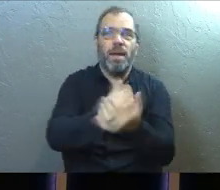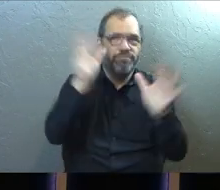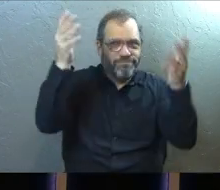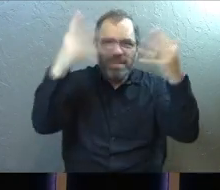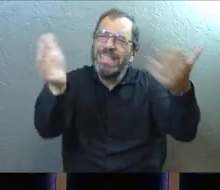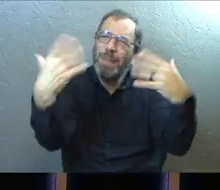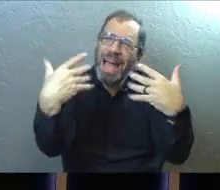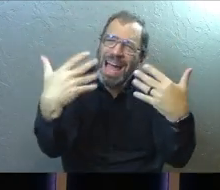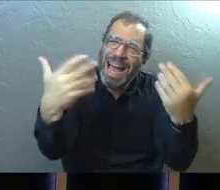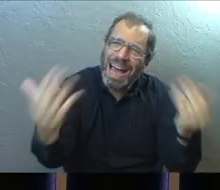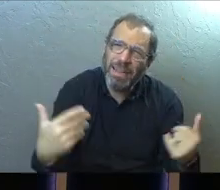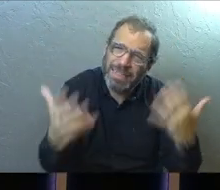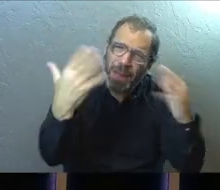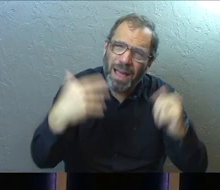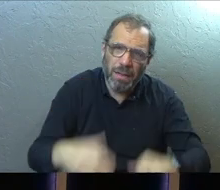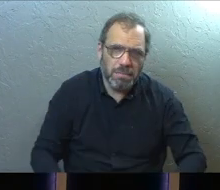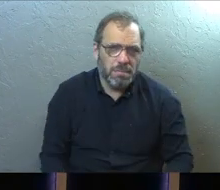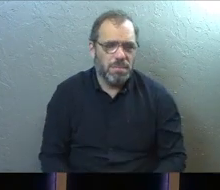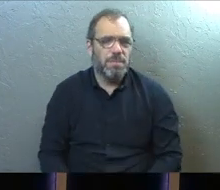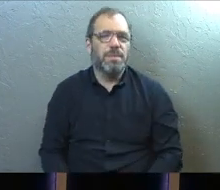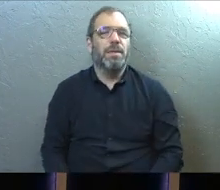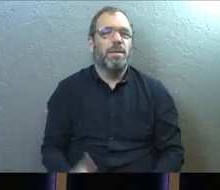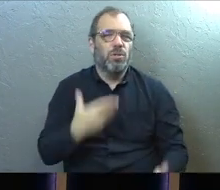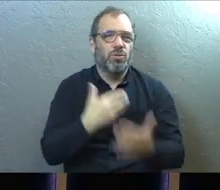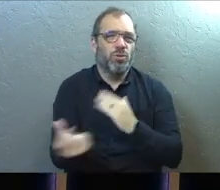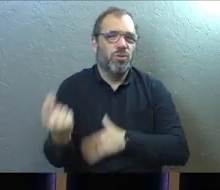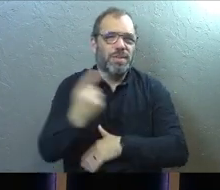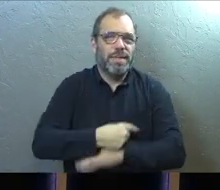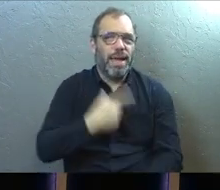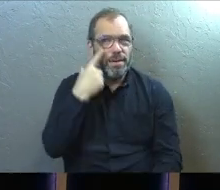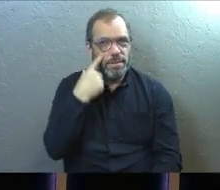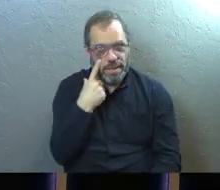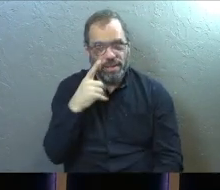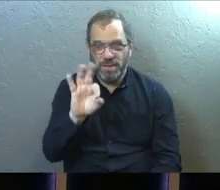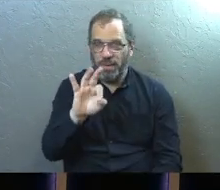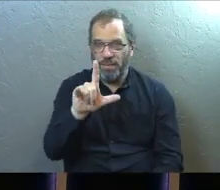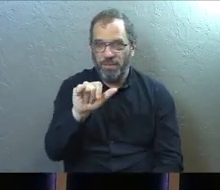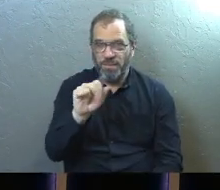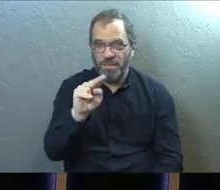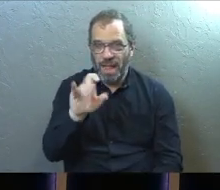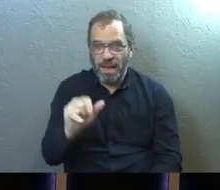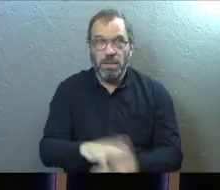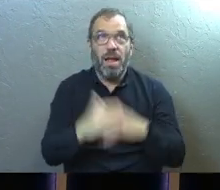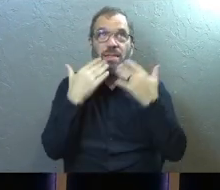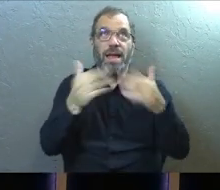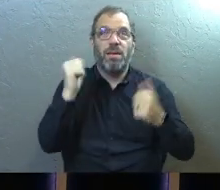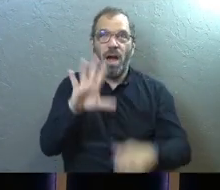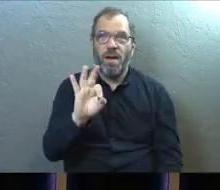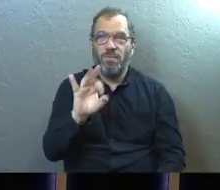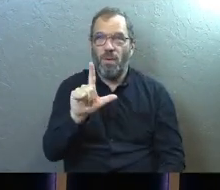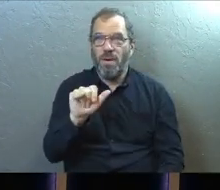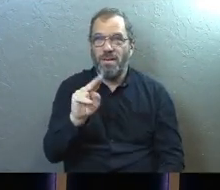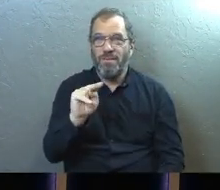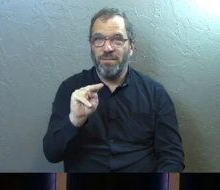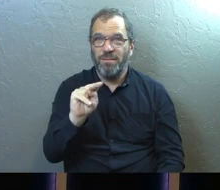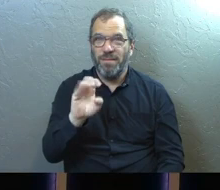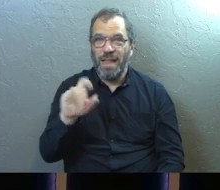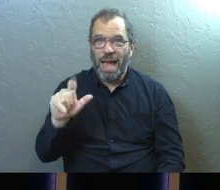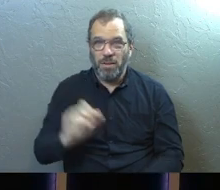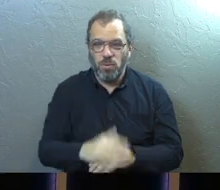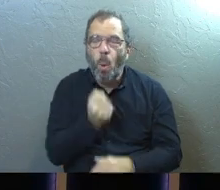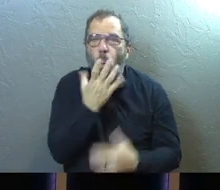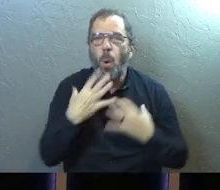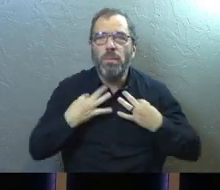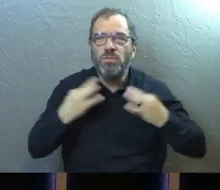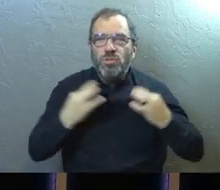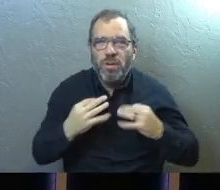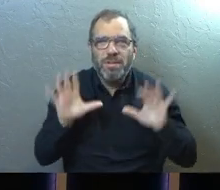Come on. Come on. It's a good day today. I've seen some flannels today. Thank God for flannels. Amen. Thank God